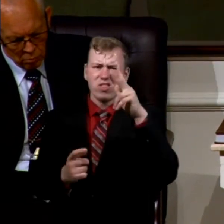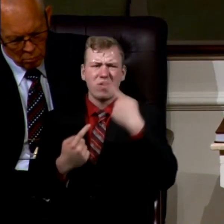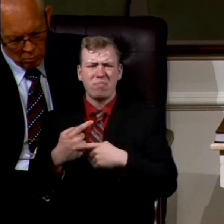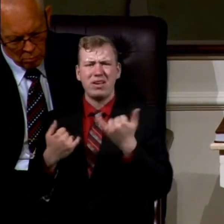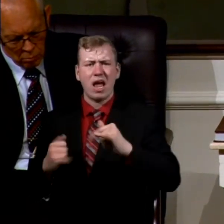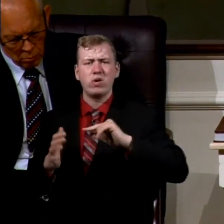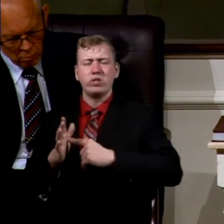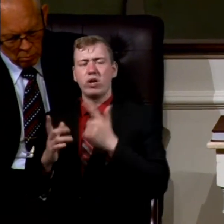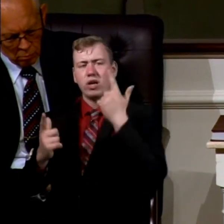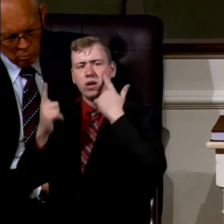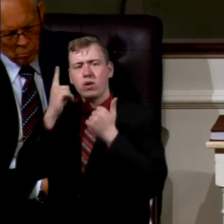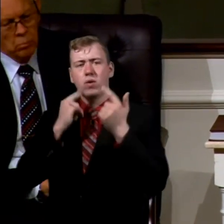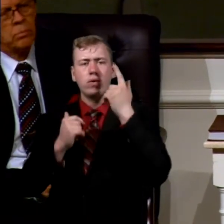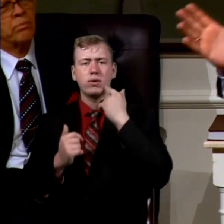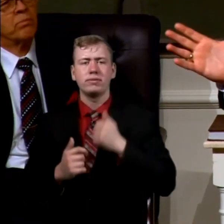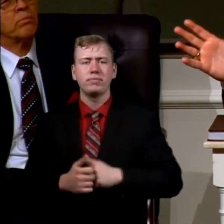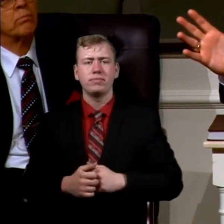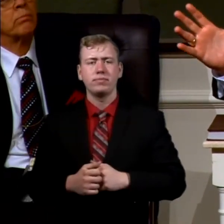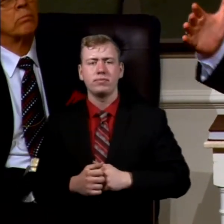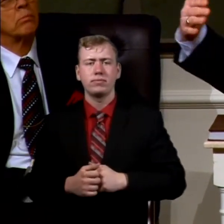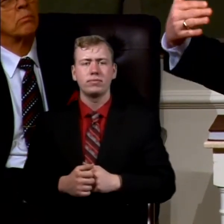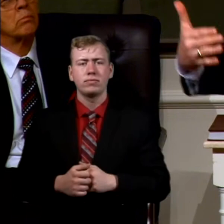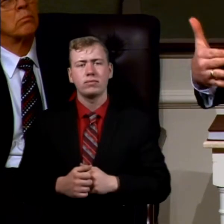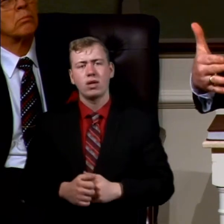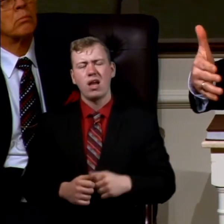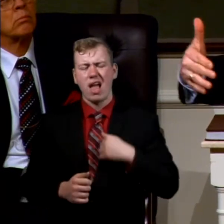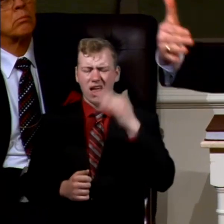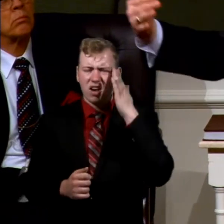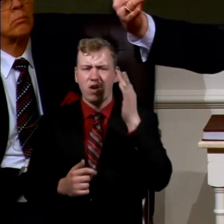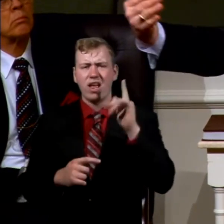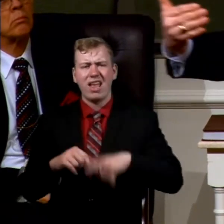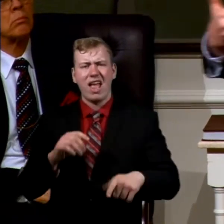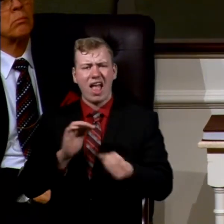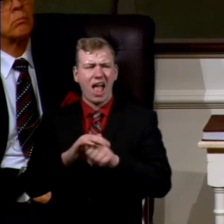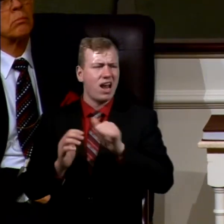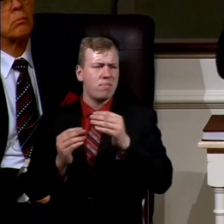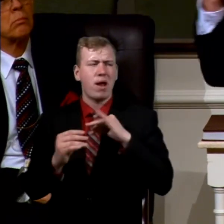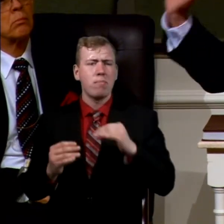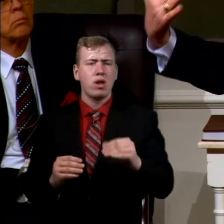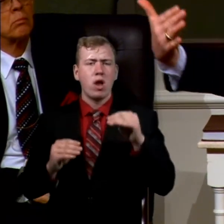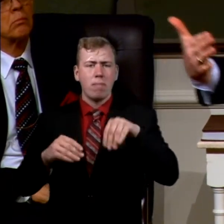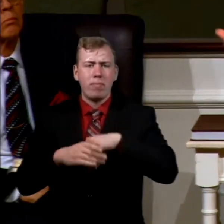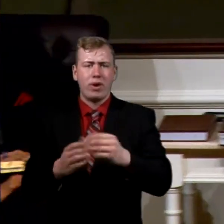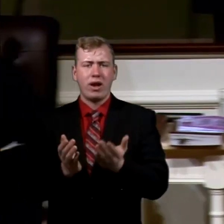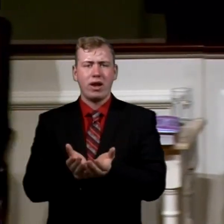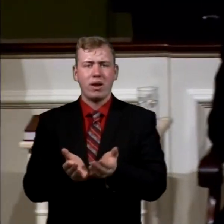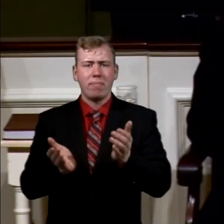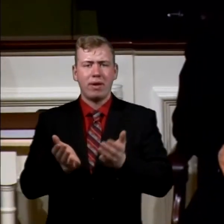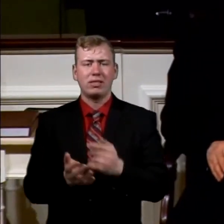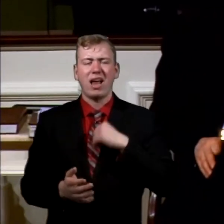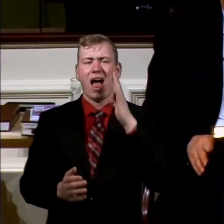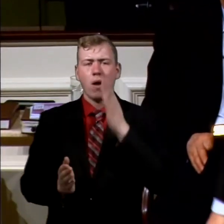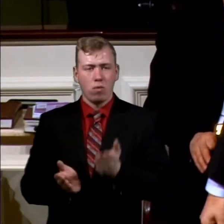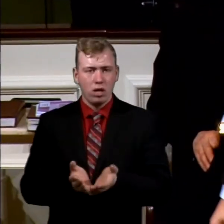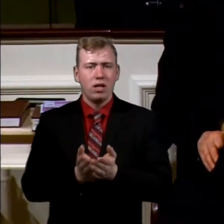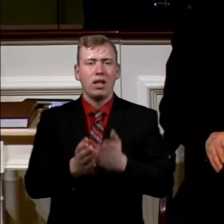cry. I know I can't hide him anymore. I'm going to make this basket. I'm going to put him down. I'm going to let him go in your providence.